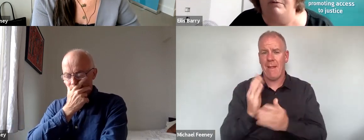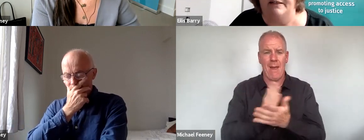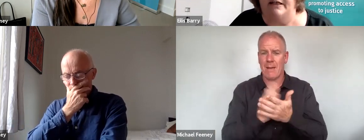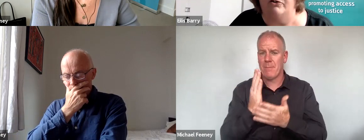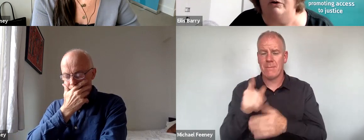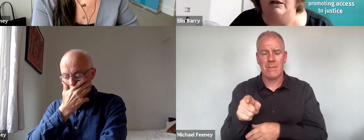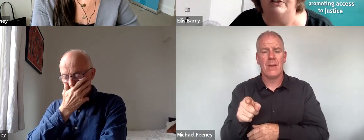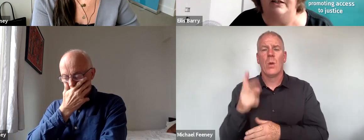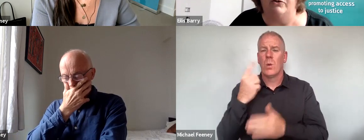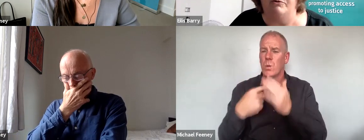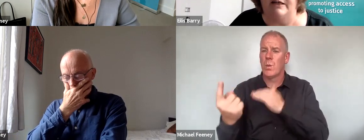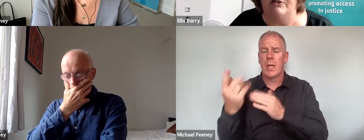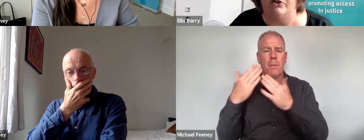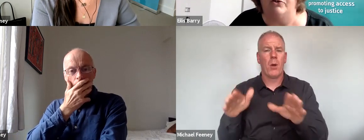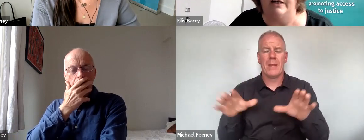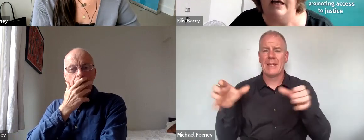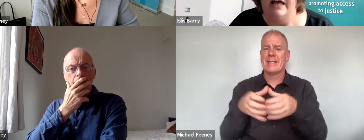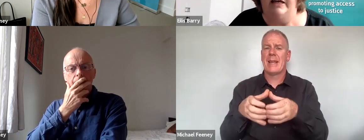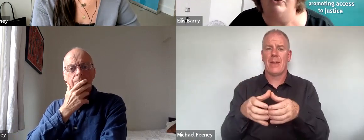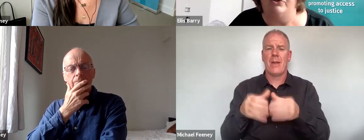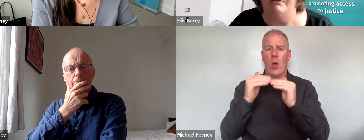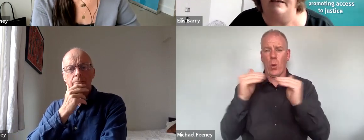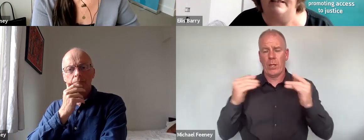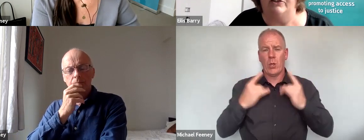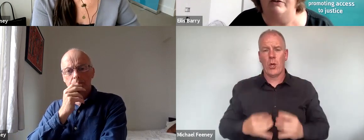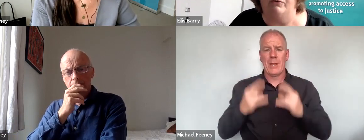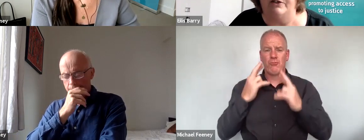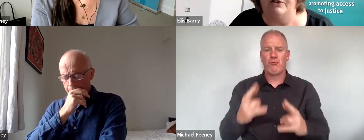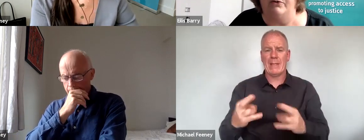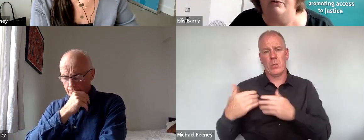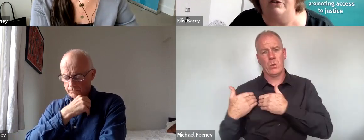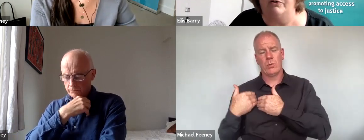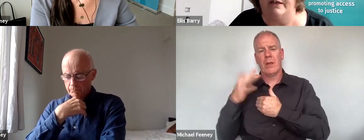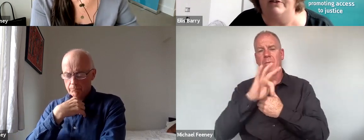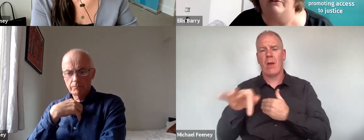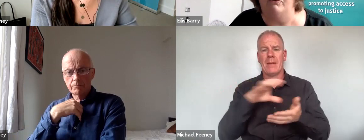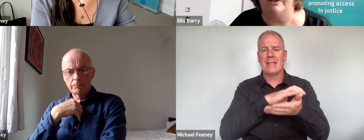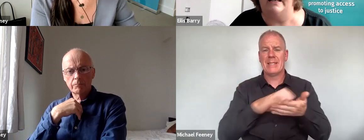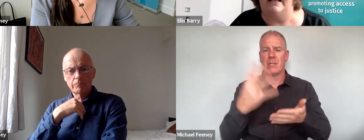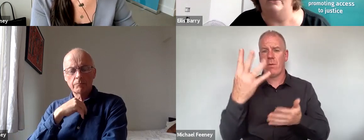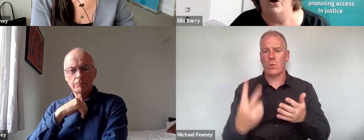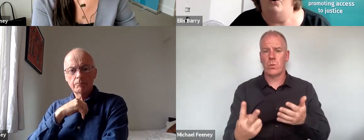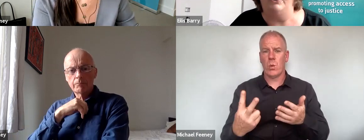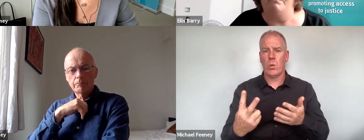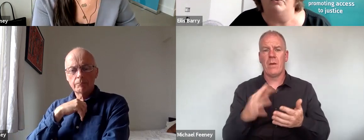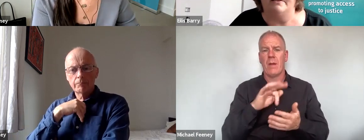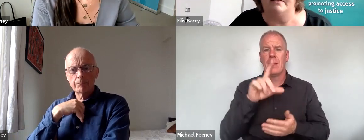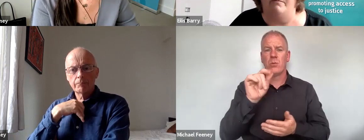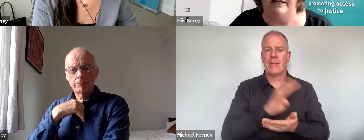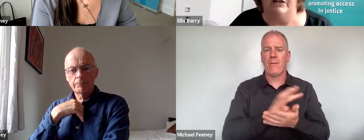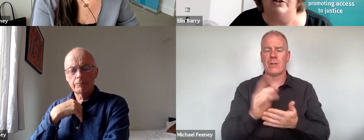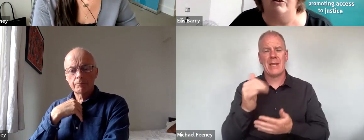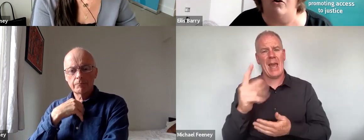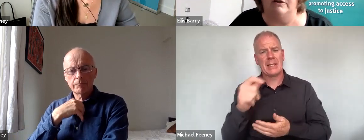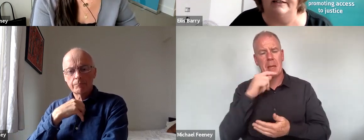unique public sector equality and human rights duty introduced by Section 42 of the 2014 Act, which imposes